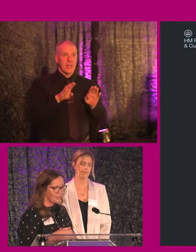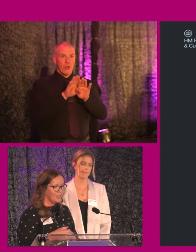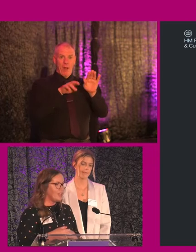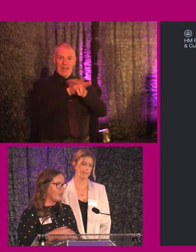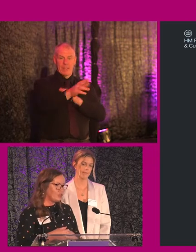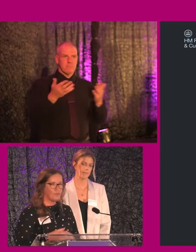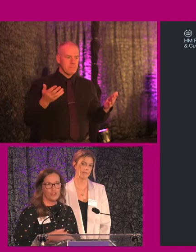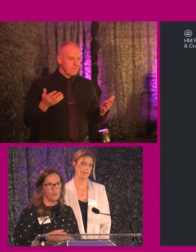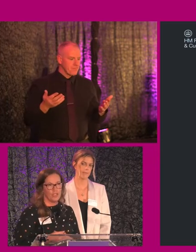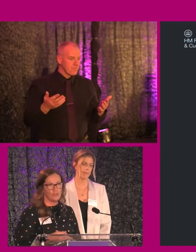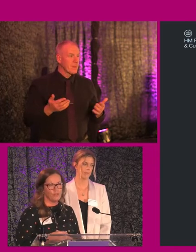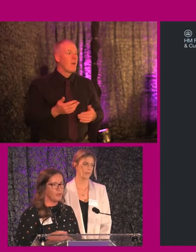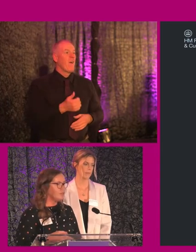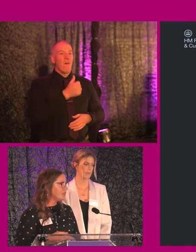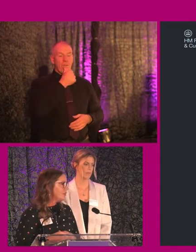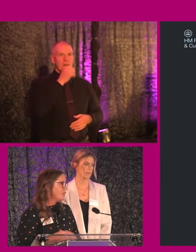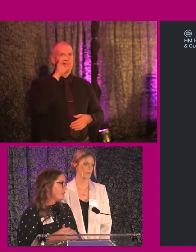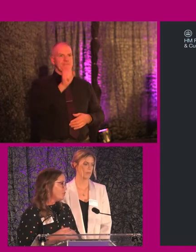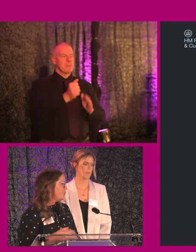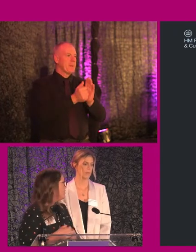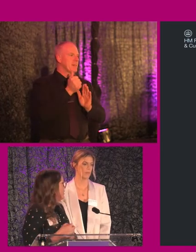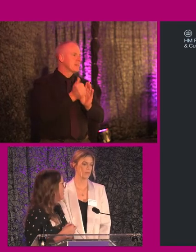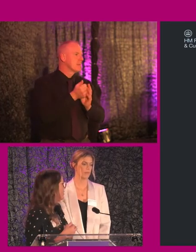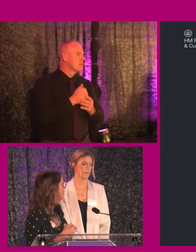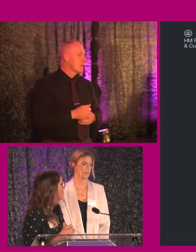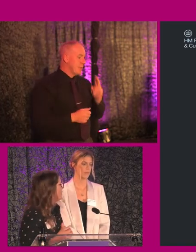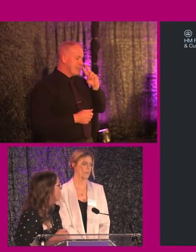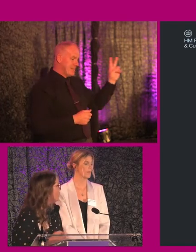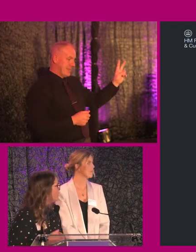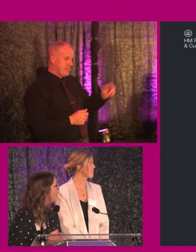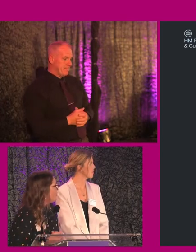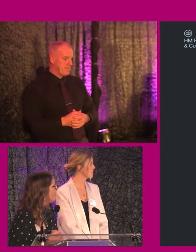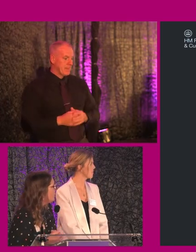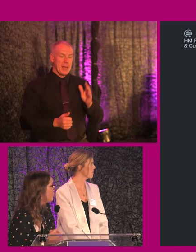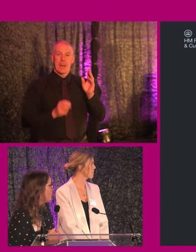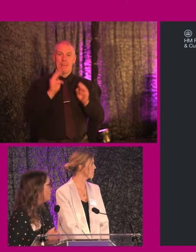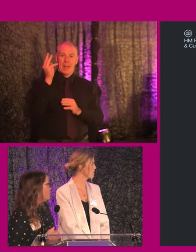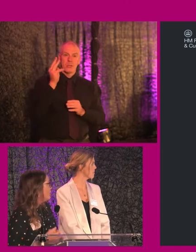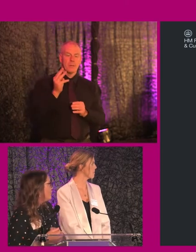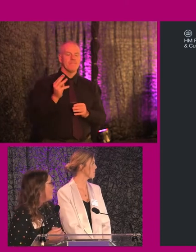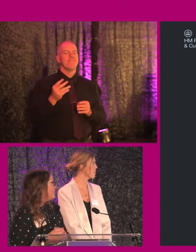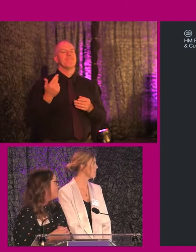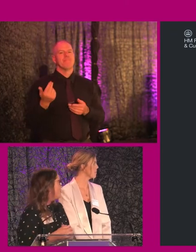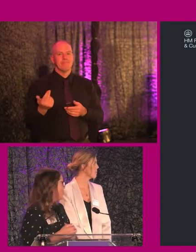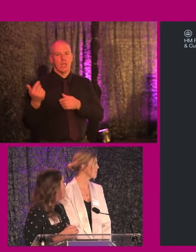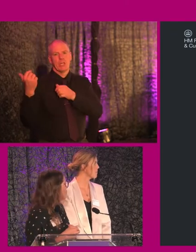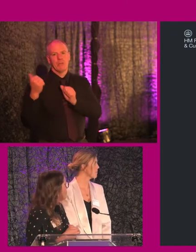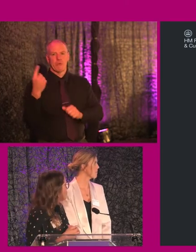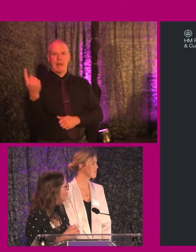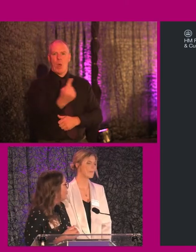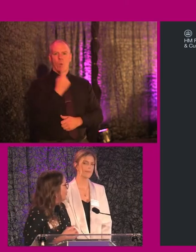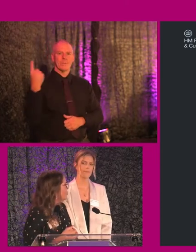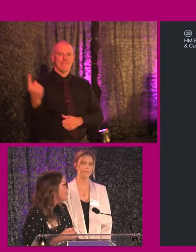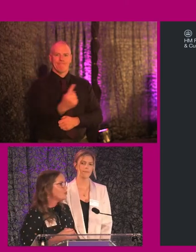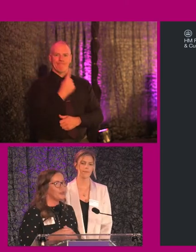building. That's your first impression of a building. So you can see in this image here, we have the traditional round doors,